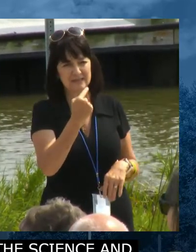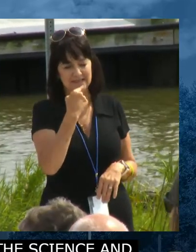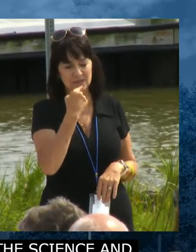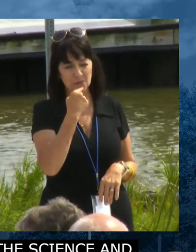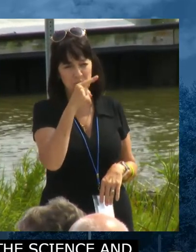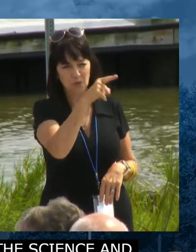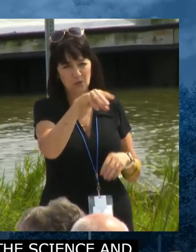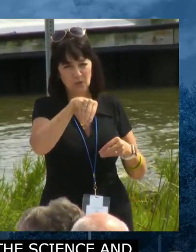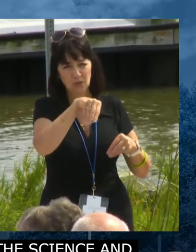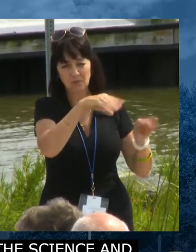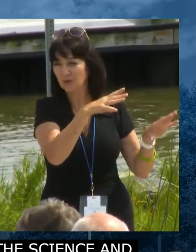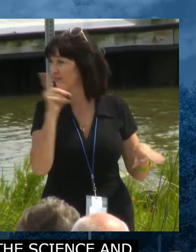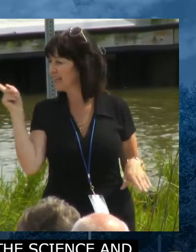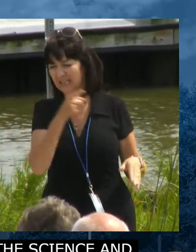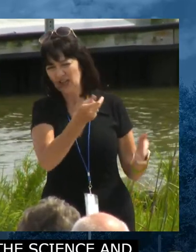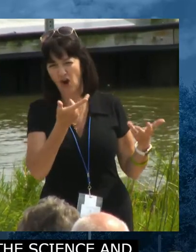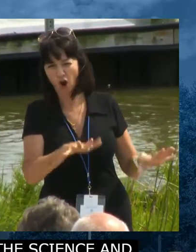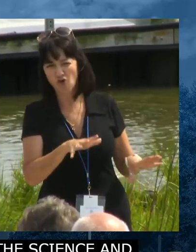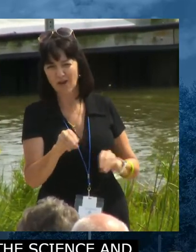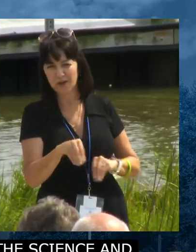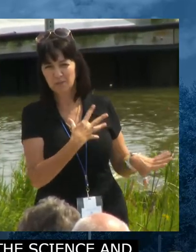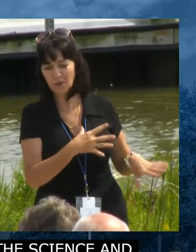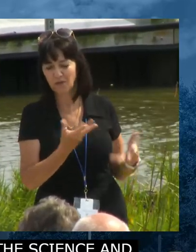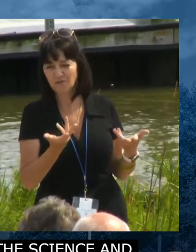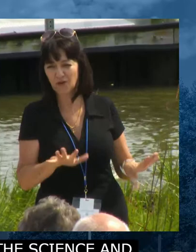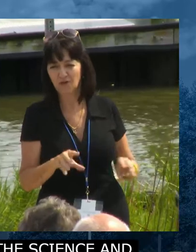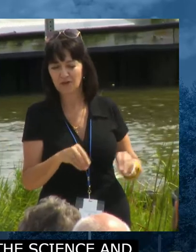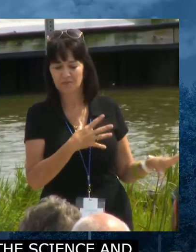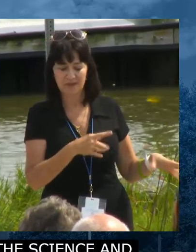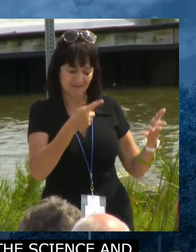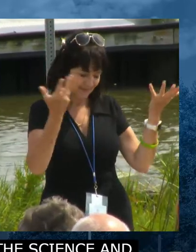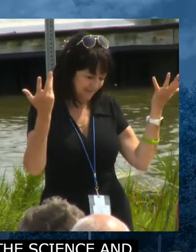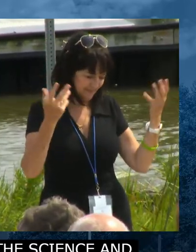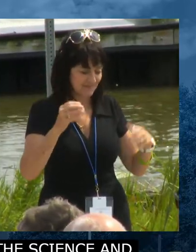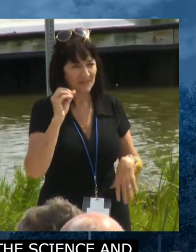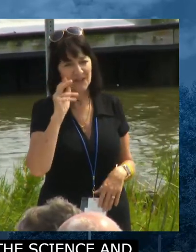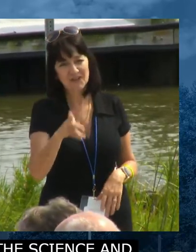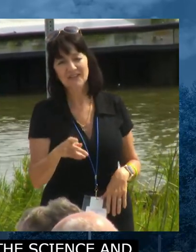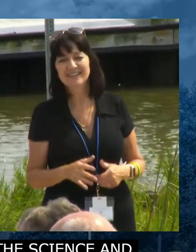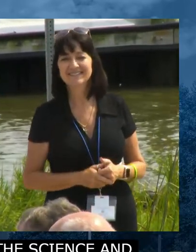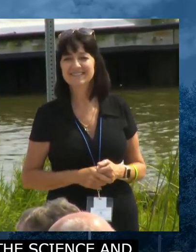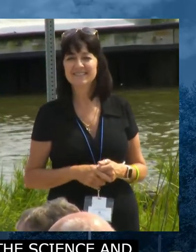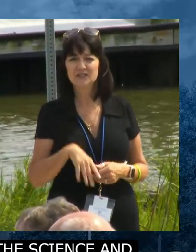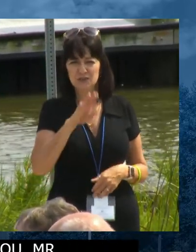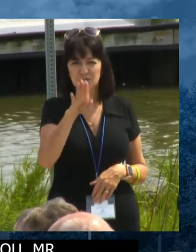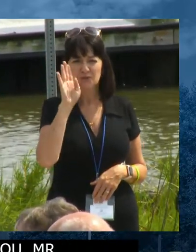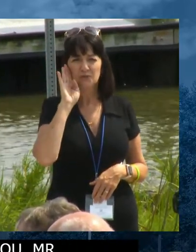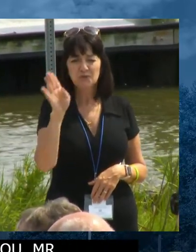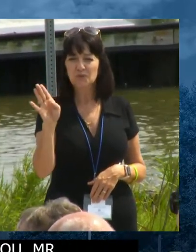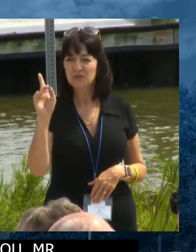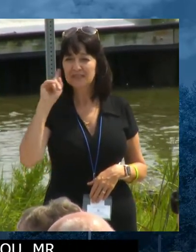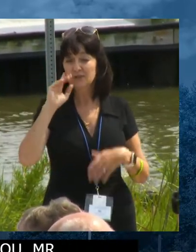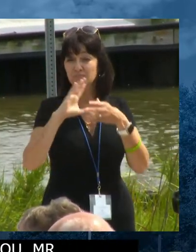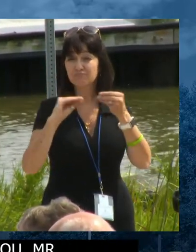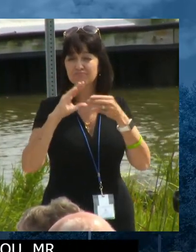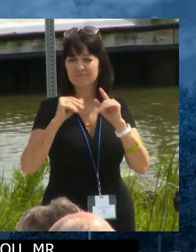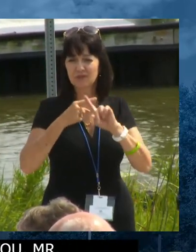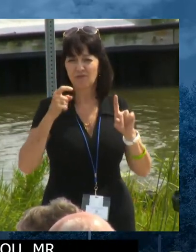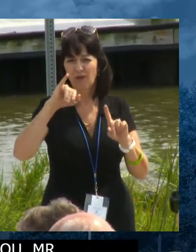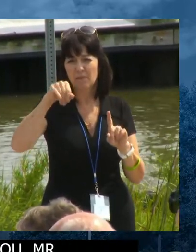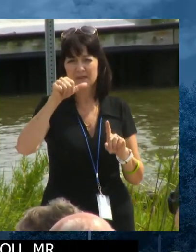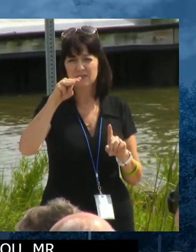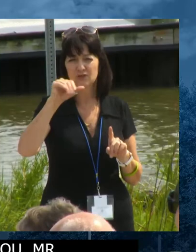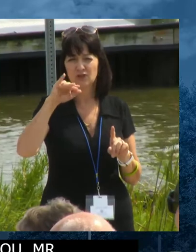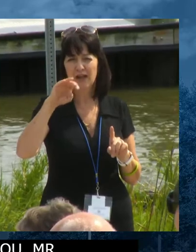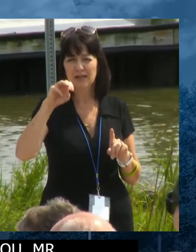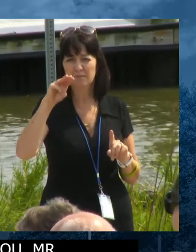that's a discussion. He's already back. All right, you already reclaimed him. You're going to hear in a minute from Jamie Mack. And Jamie